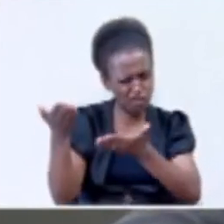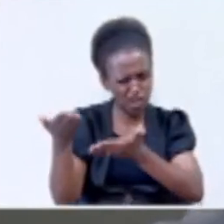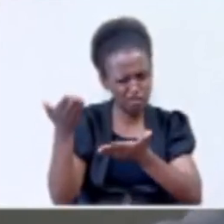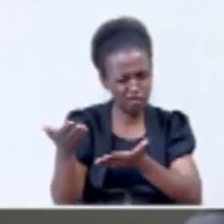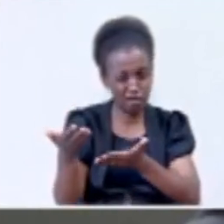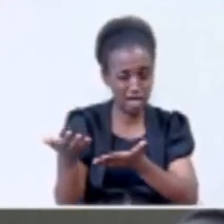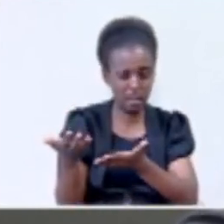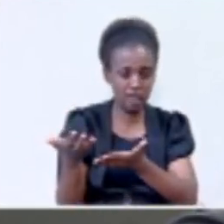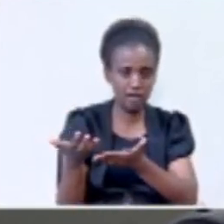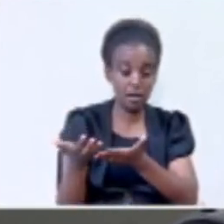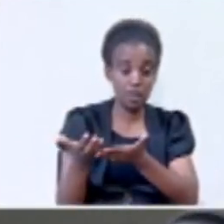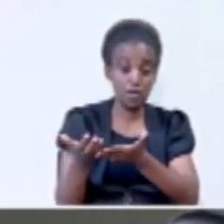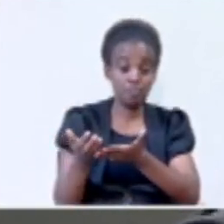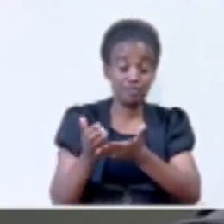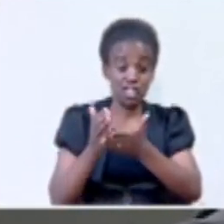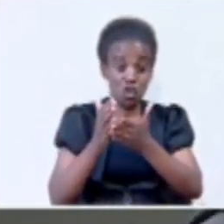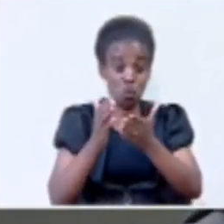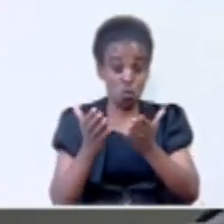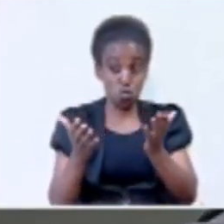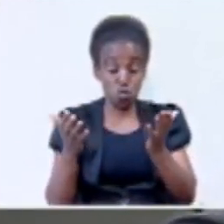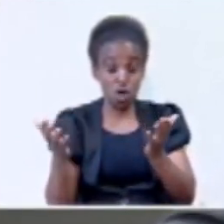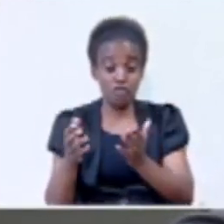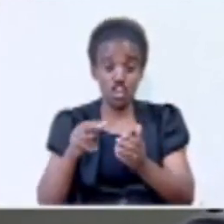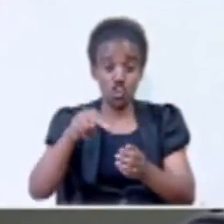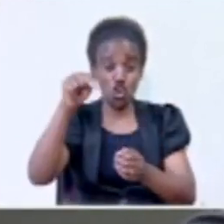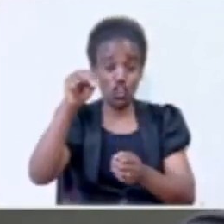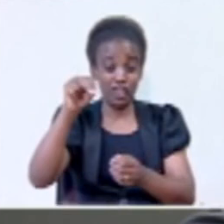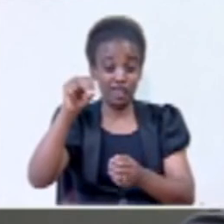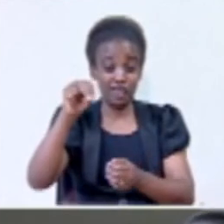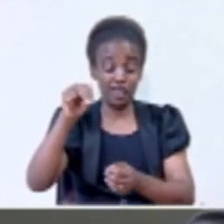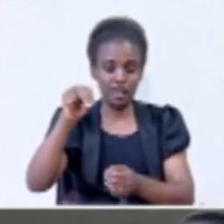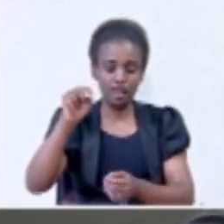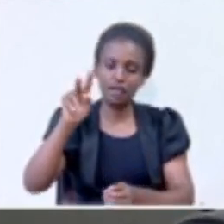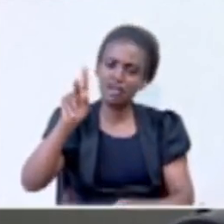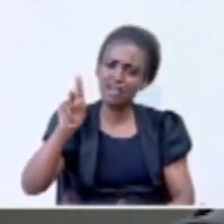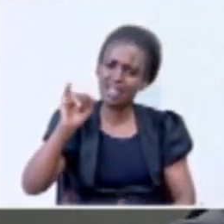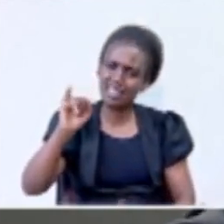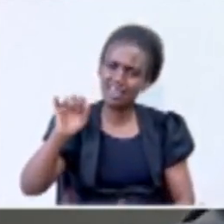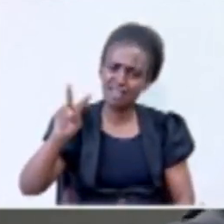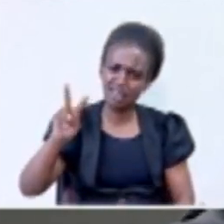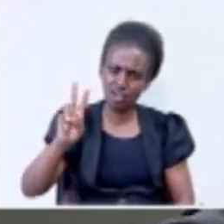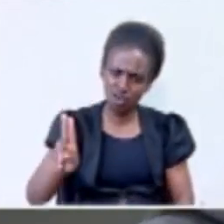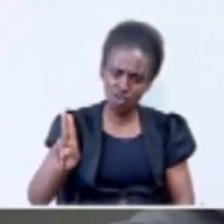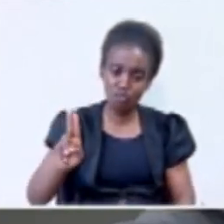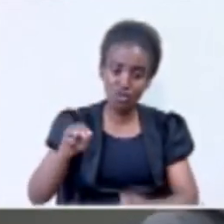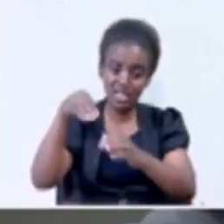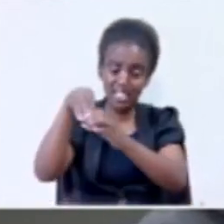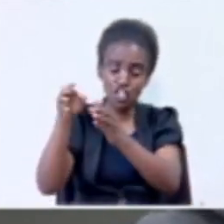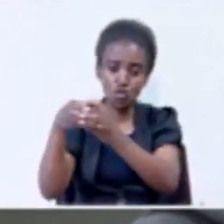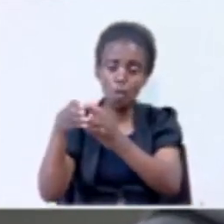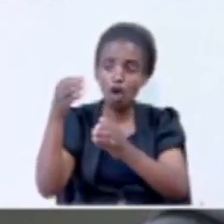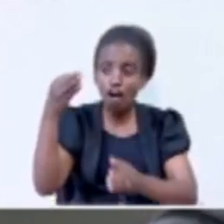was growing in North Kivu. And they started operating against these groups of